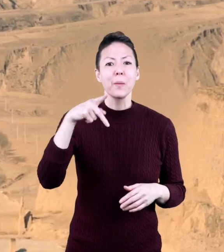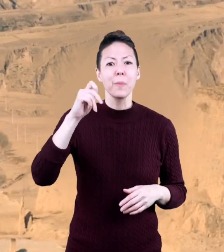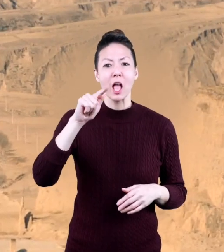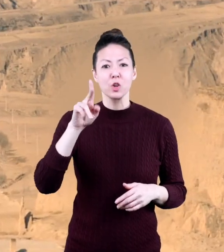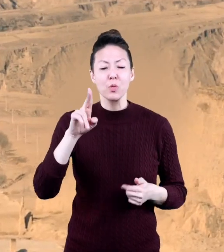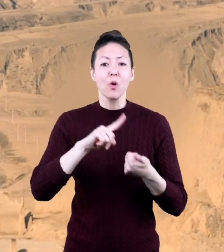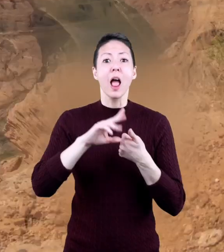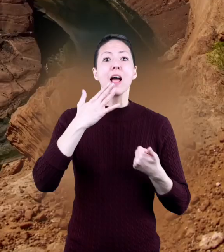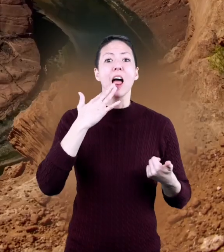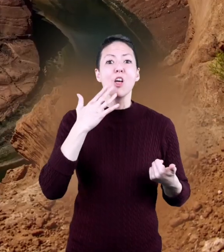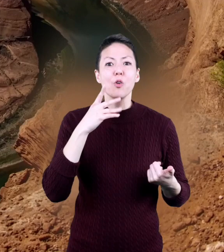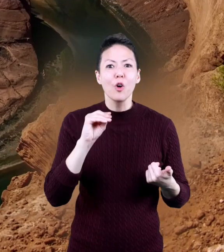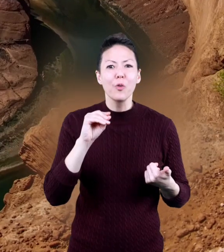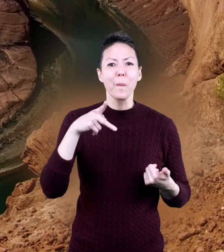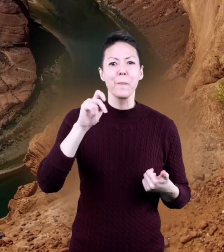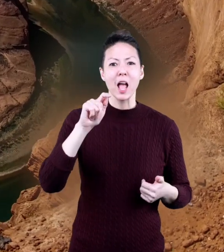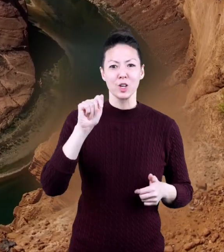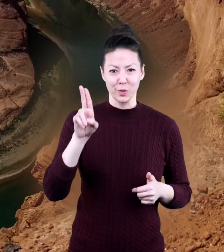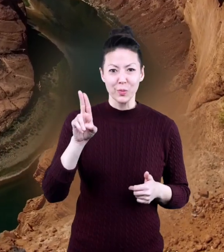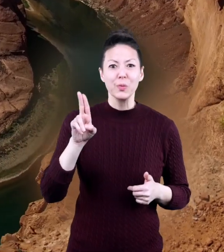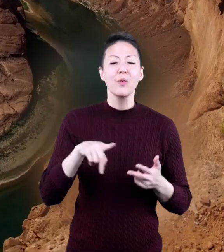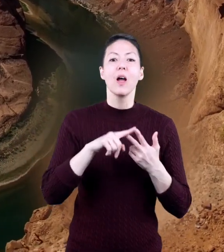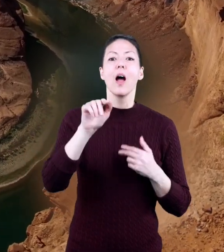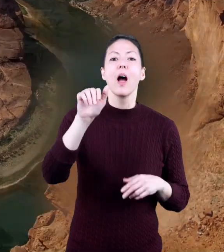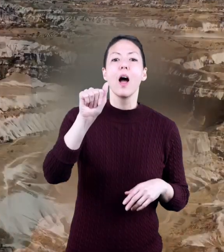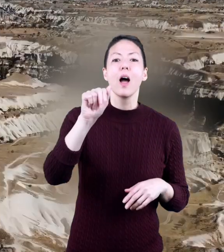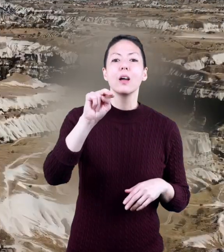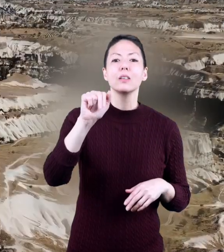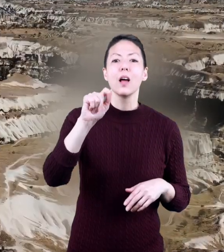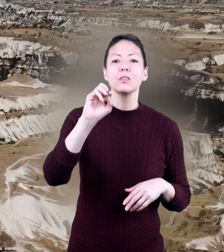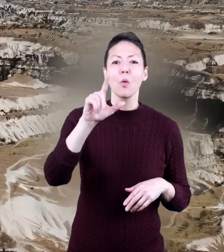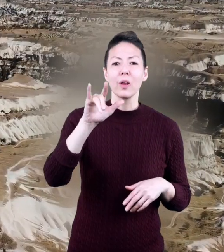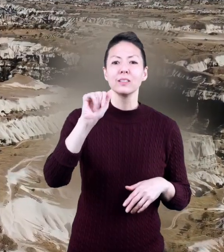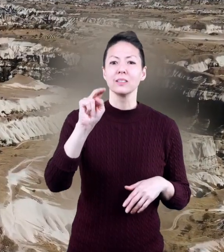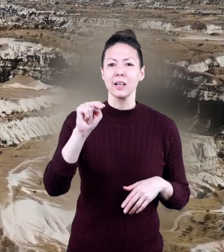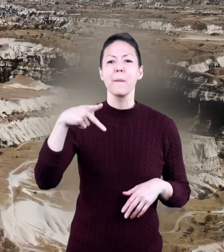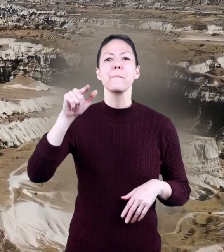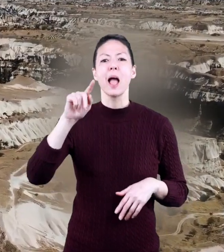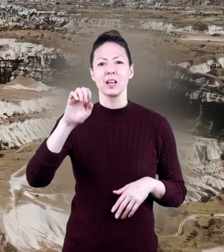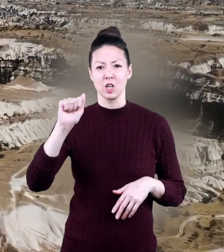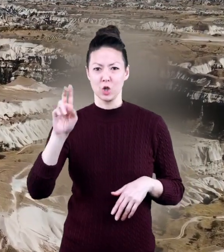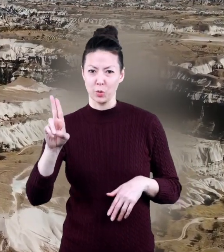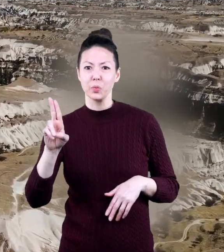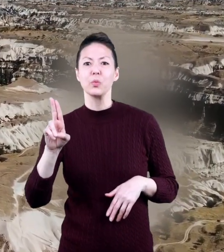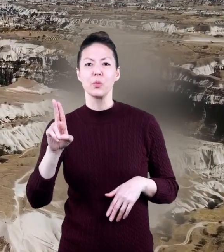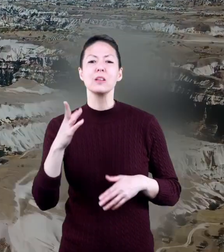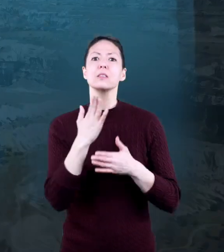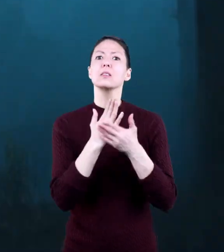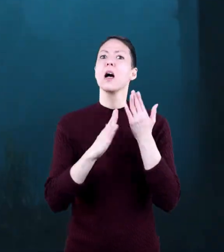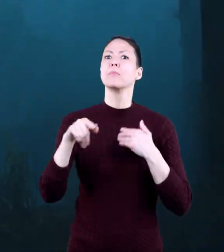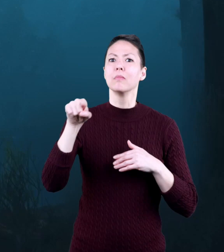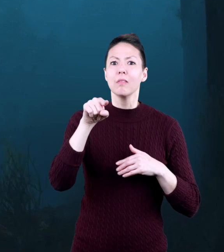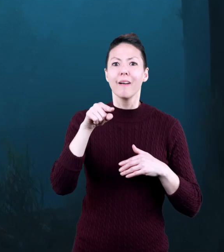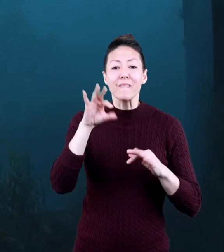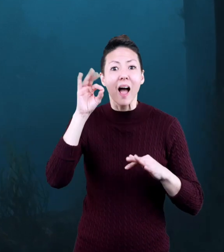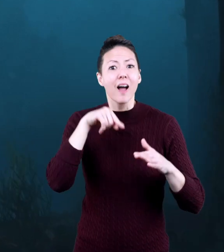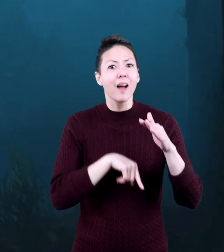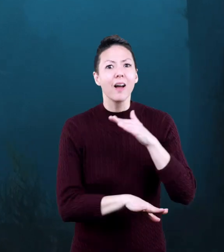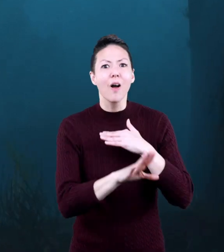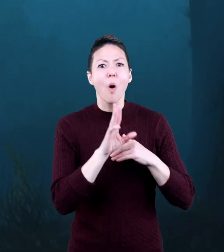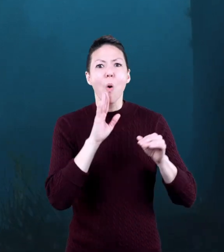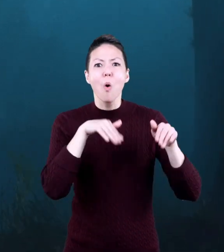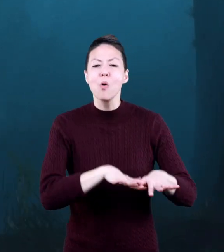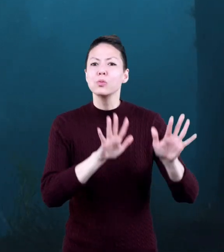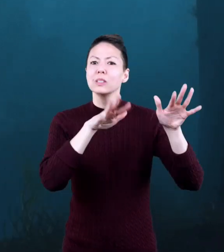Plateau, the Colorado Plateau, and the Anatolian Plateau. Some plateaus